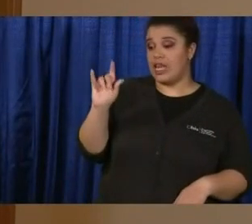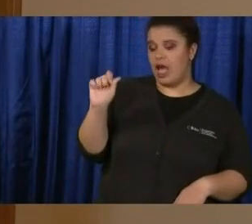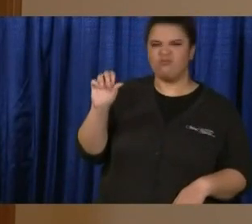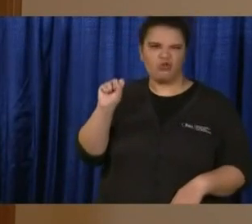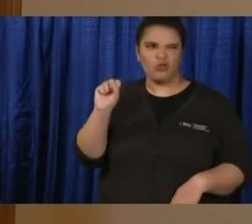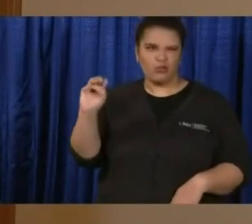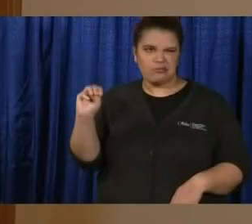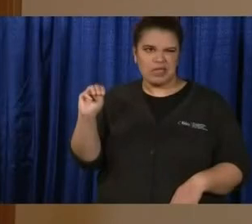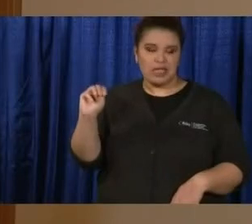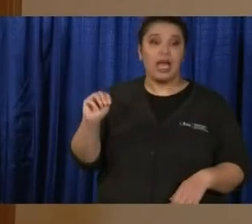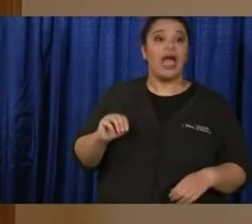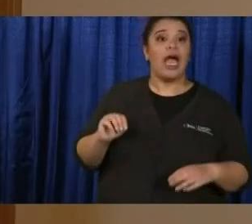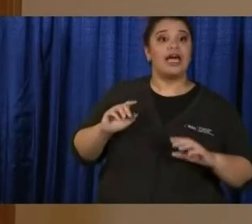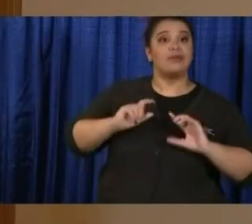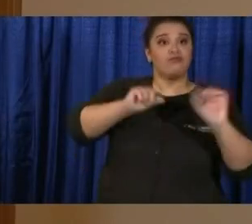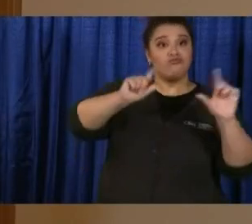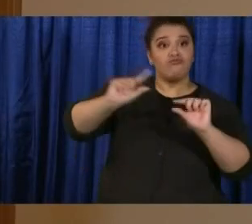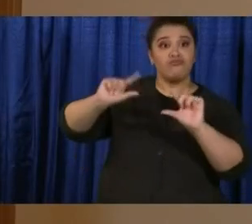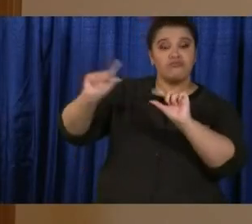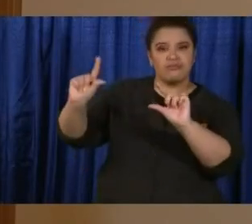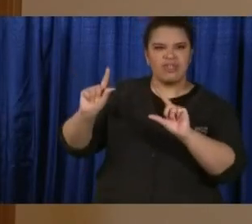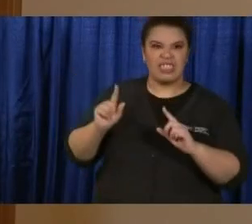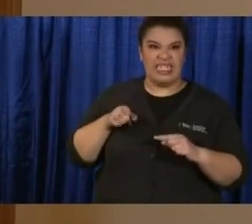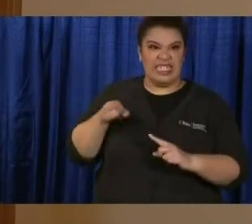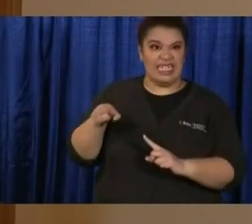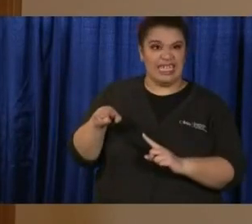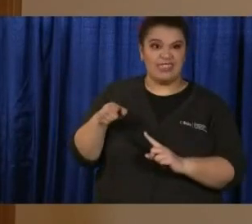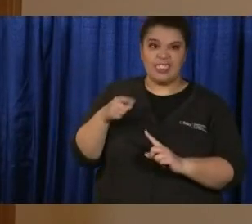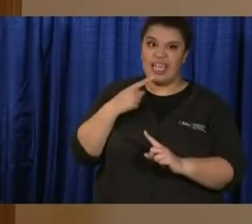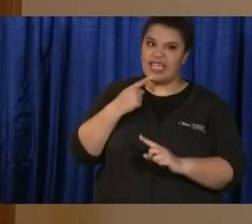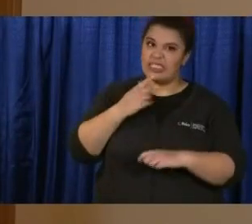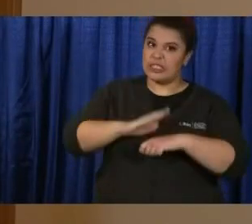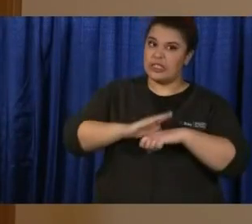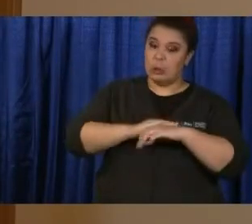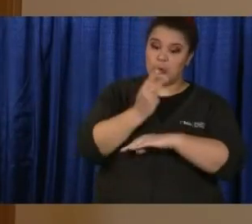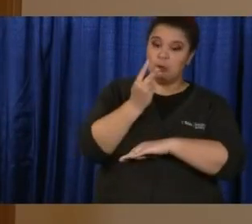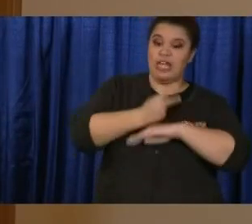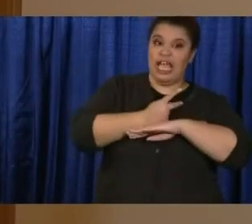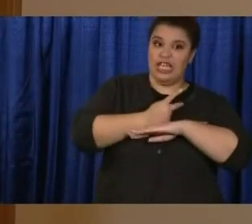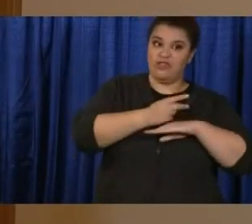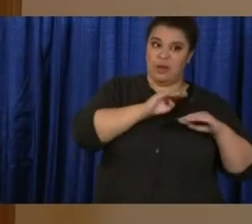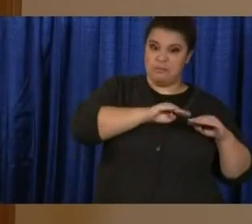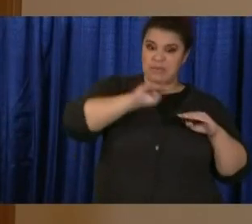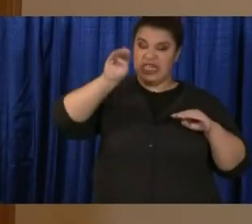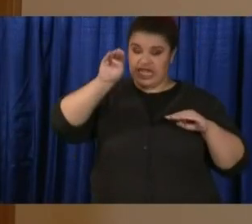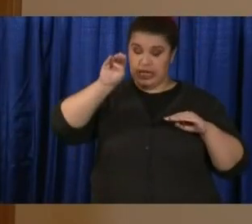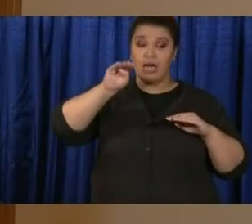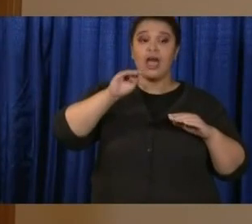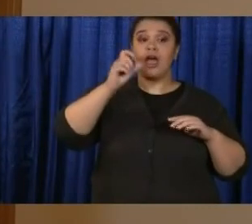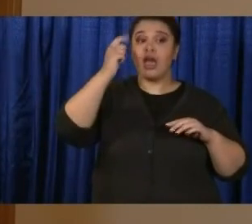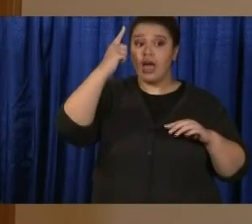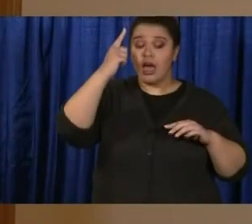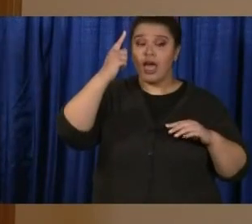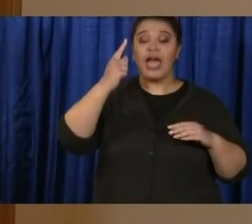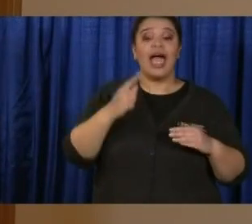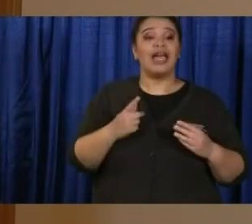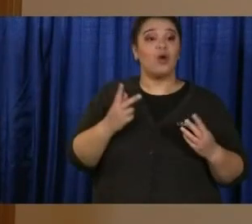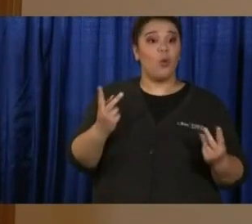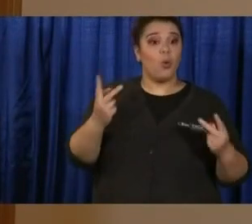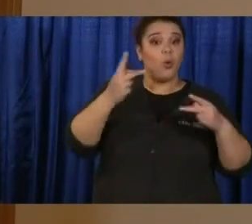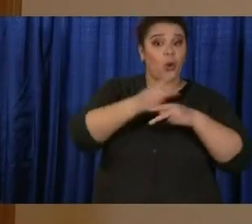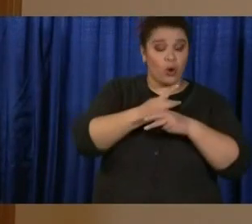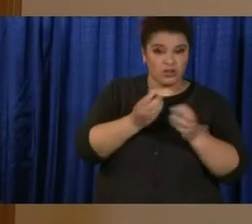from the peak, that we have enough beds and ICU beds and ventilators, and we're six days away from the peak of deaths. Do you support